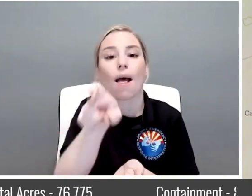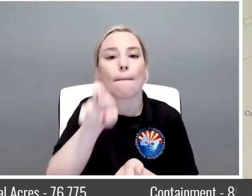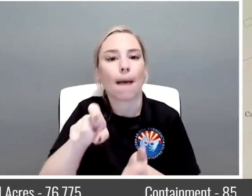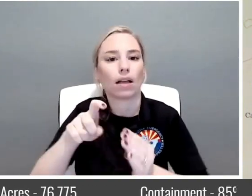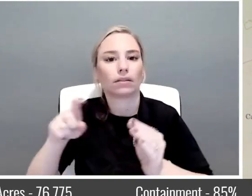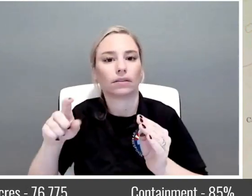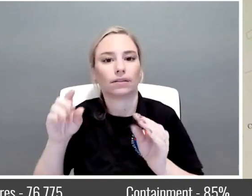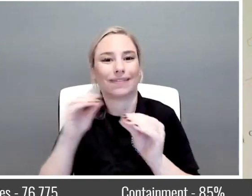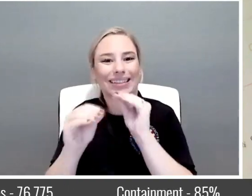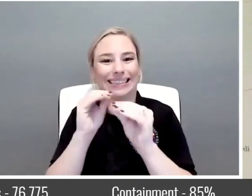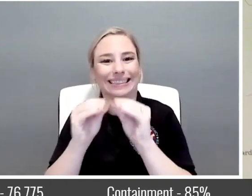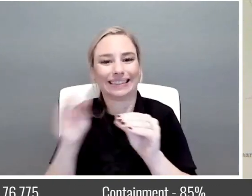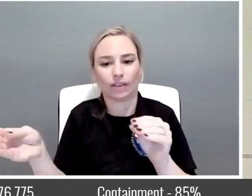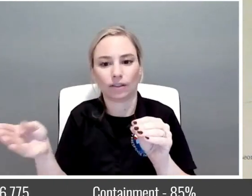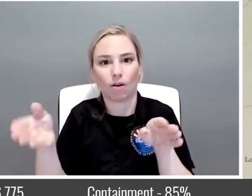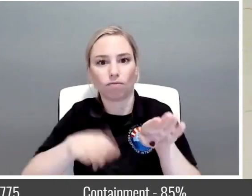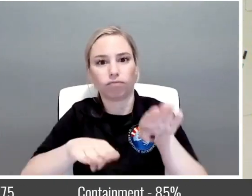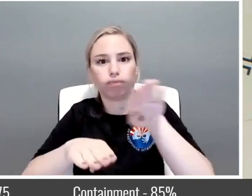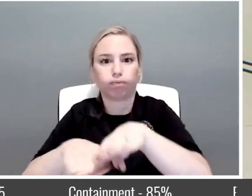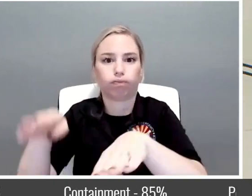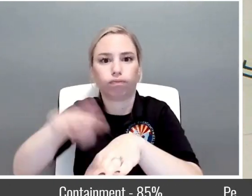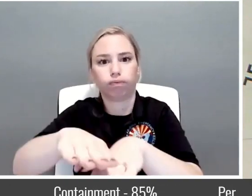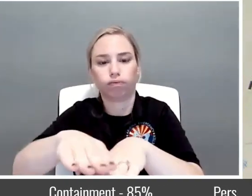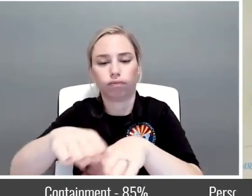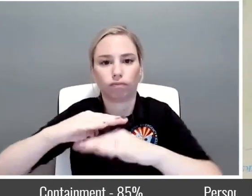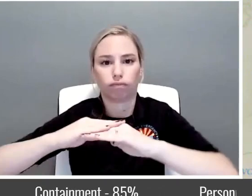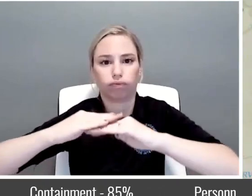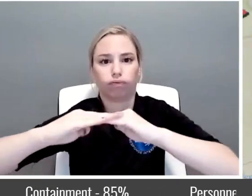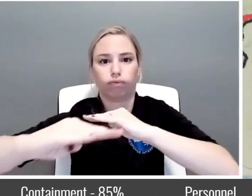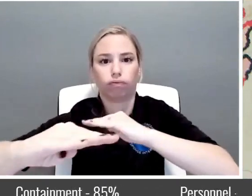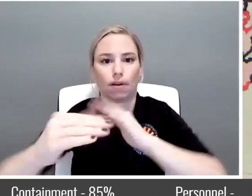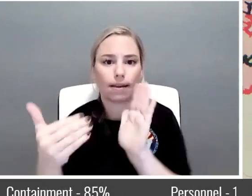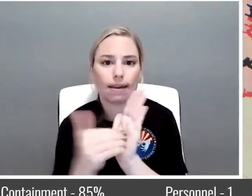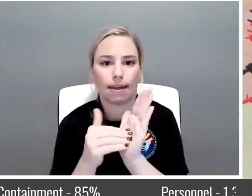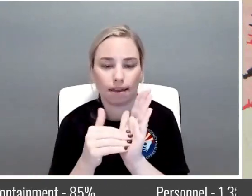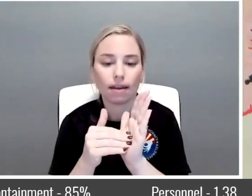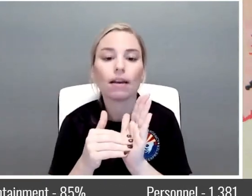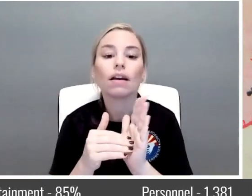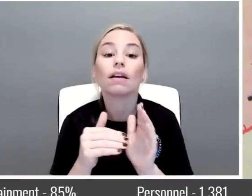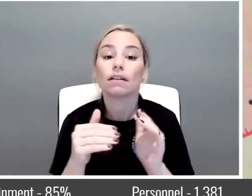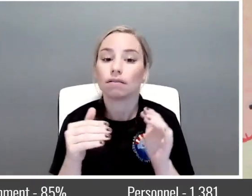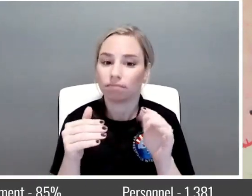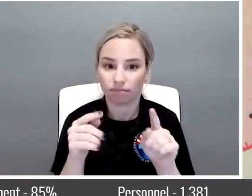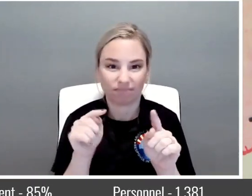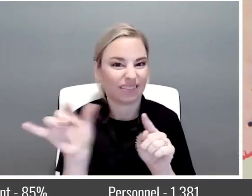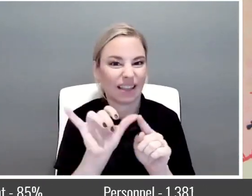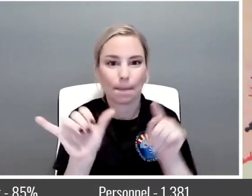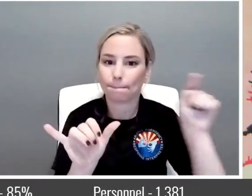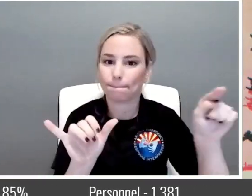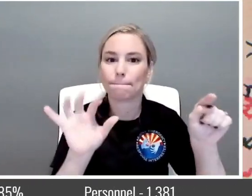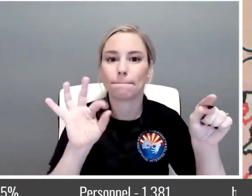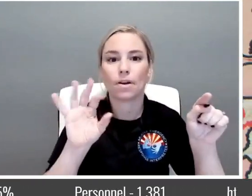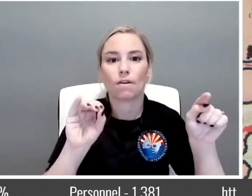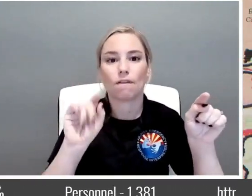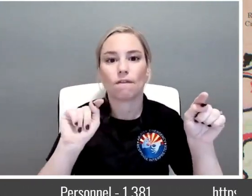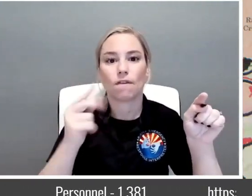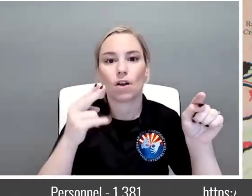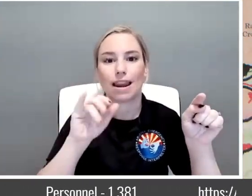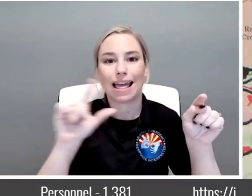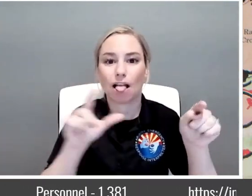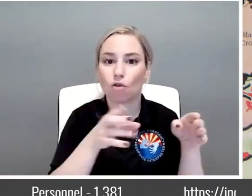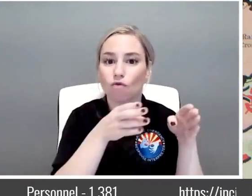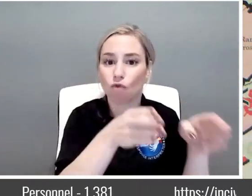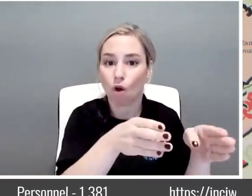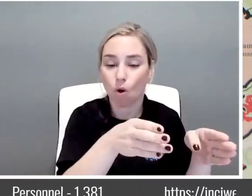that sort of thing. And that continues on the west here up along Foothill Road in Division Charlie along the road where we have